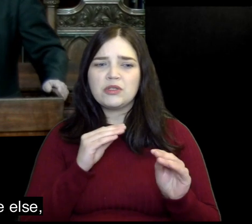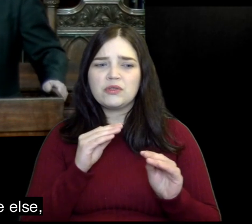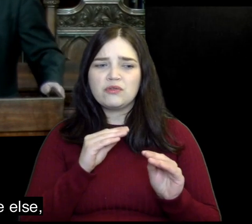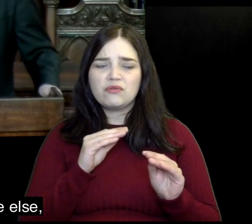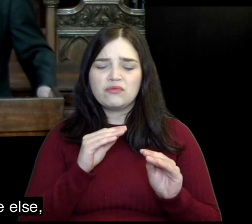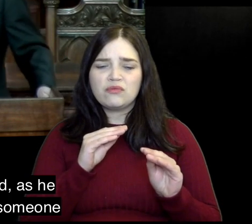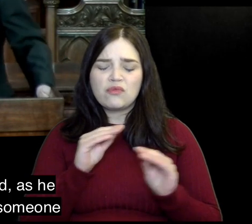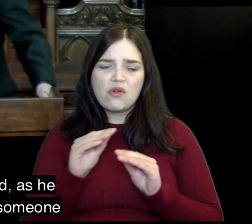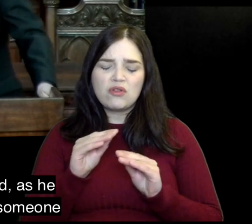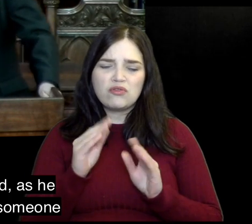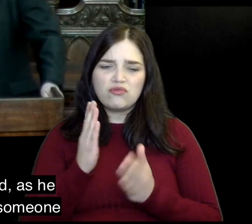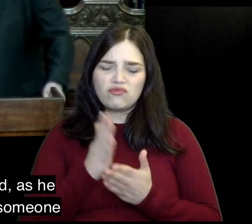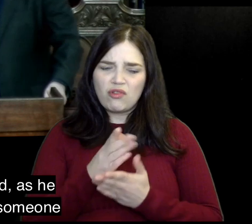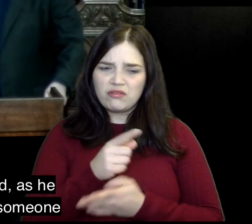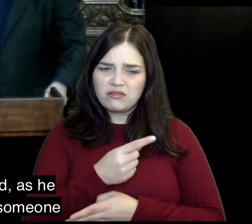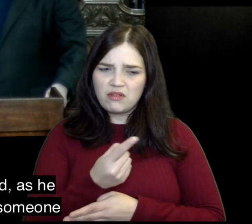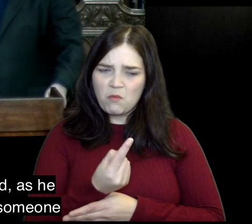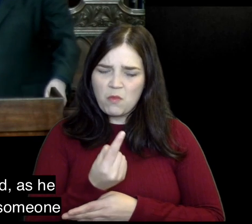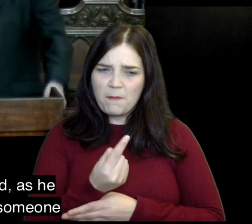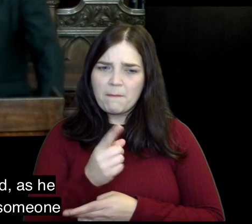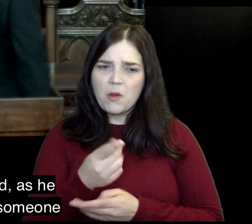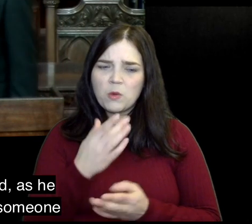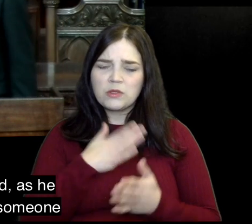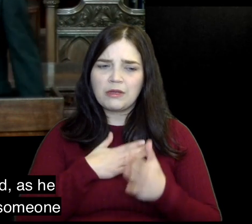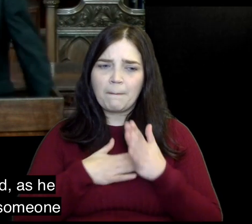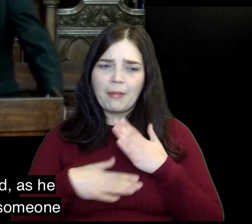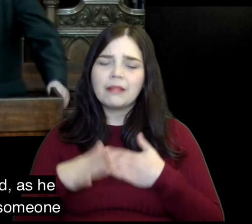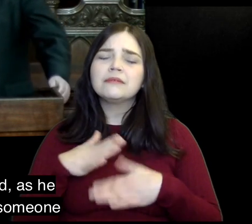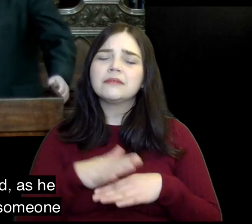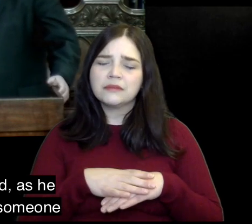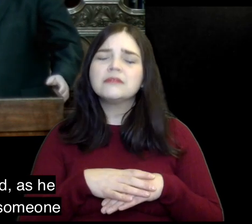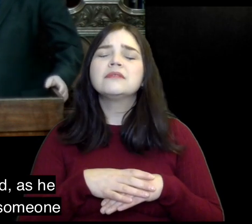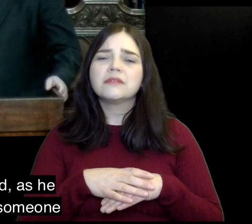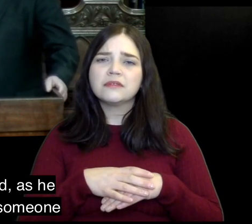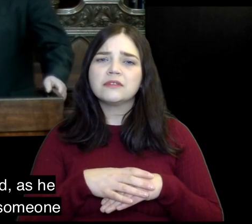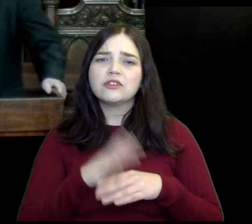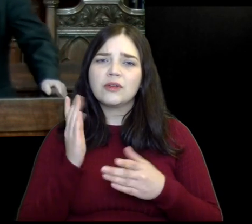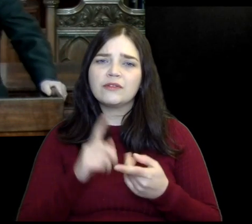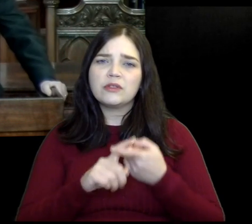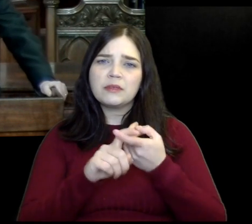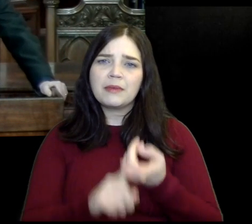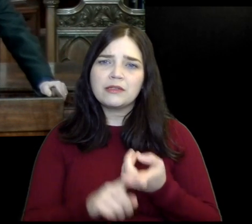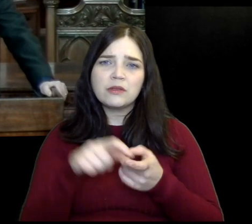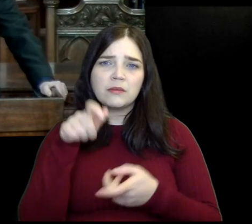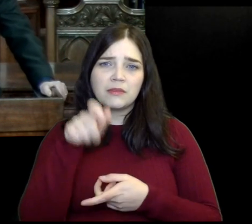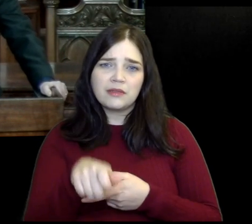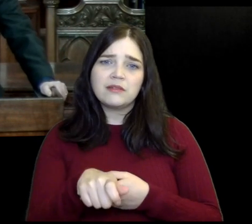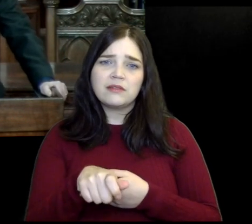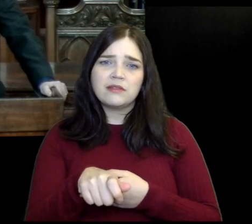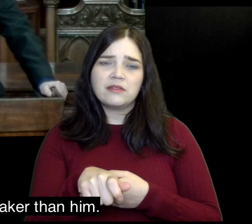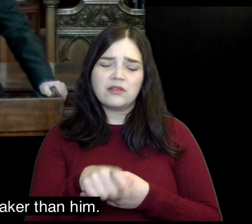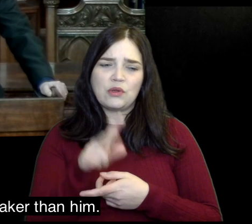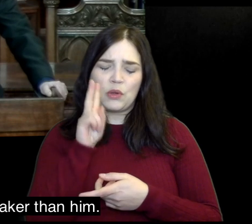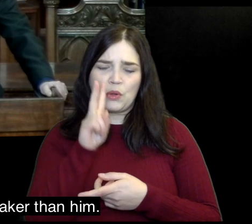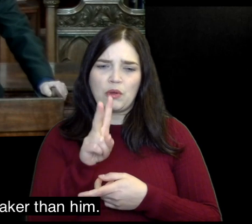it's not just that Elijah has been taught to trust someone else he's been humbled as he has to depend